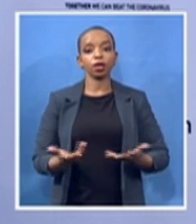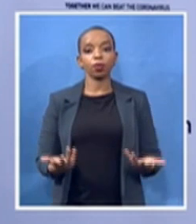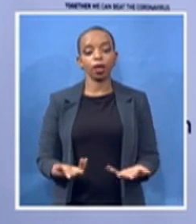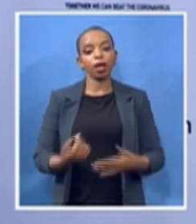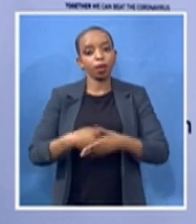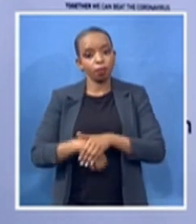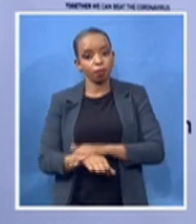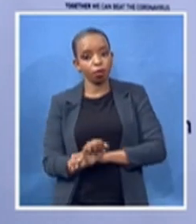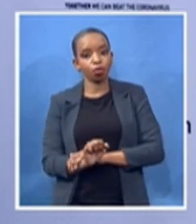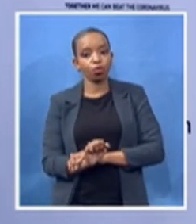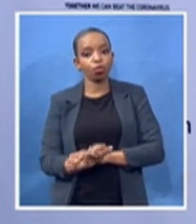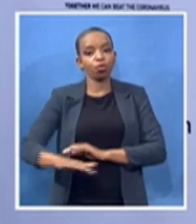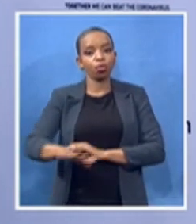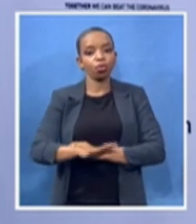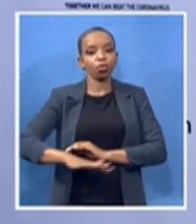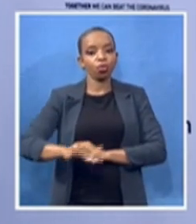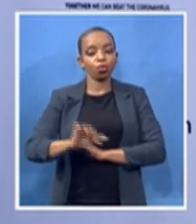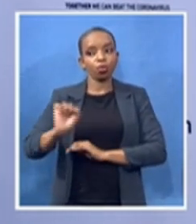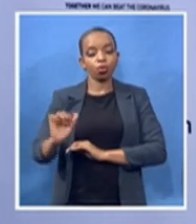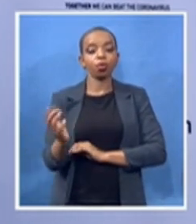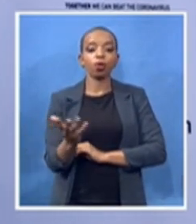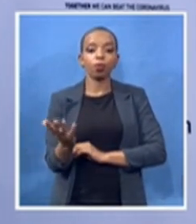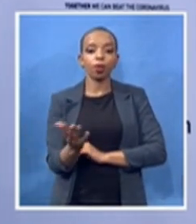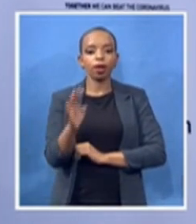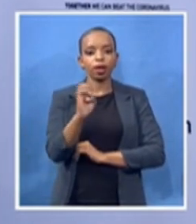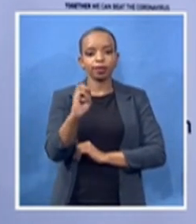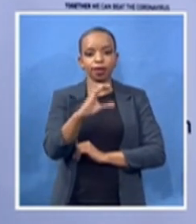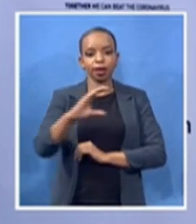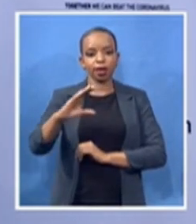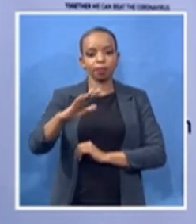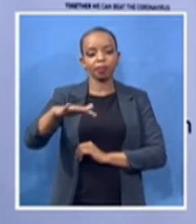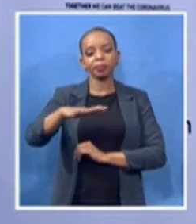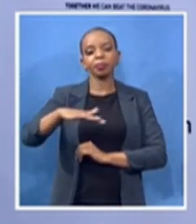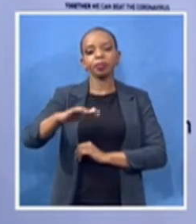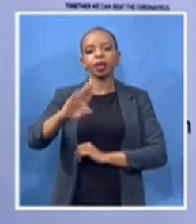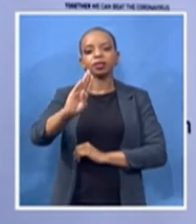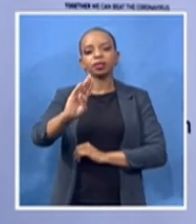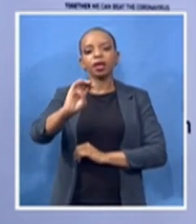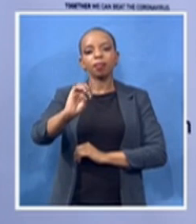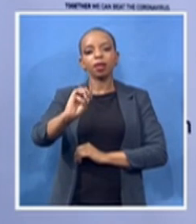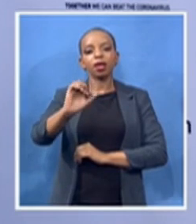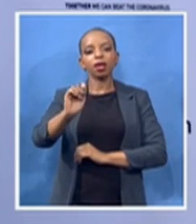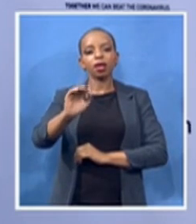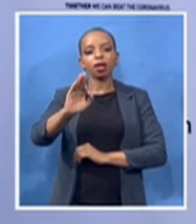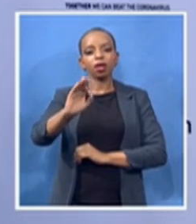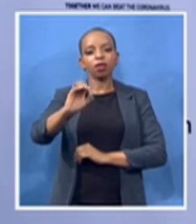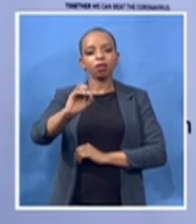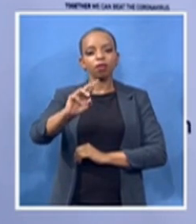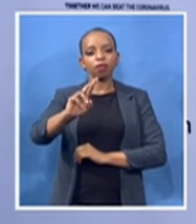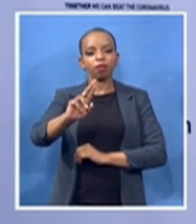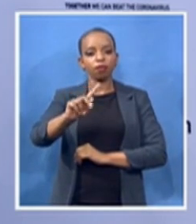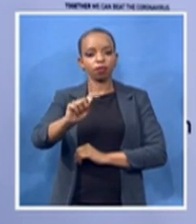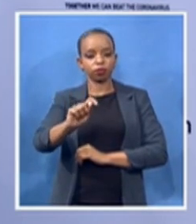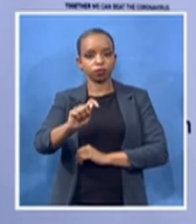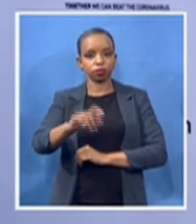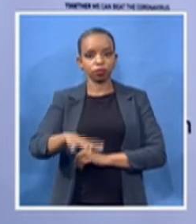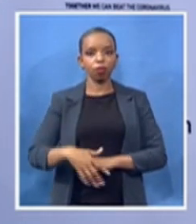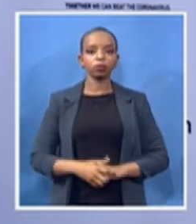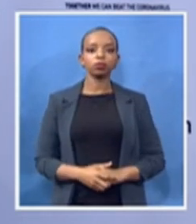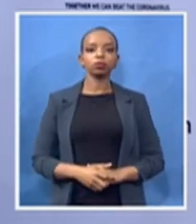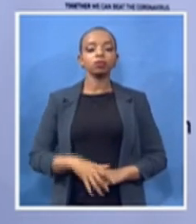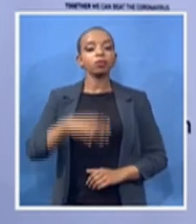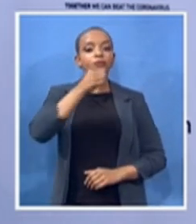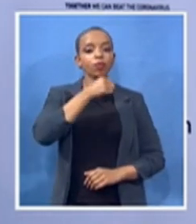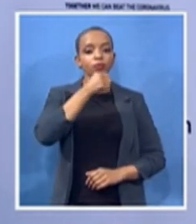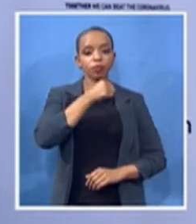her as a performer a singer life her life as a student at wilberforce university